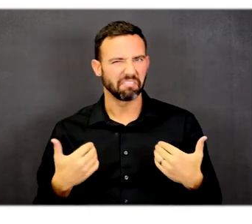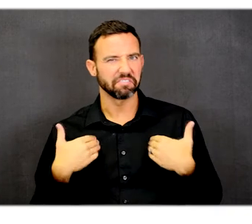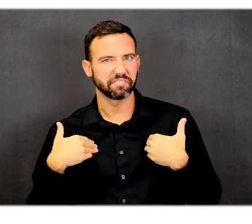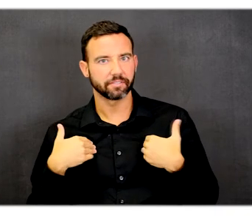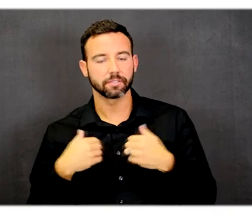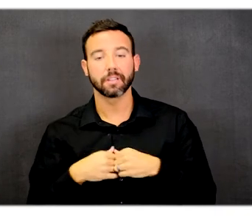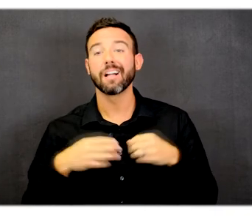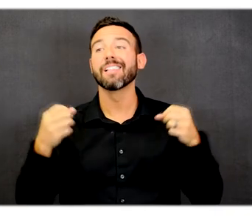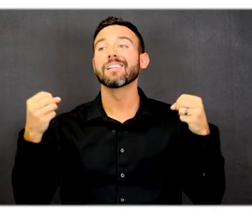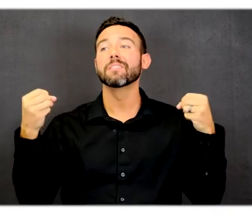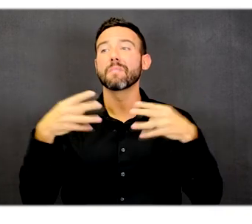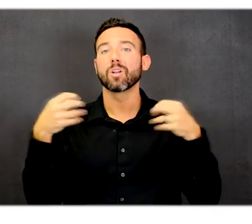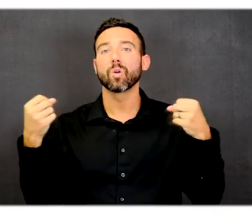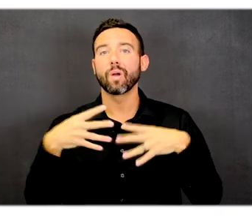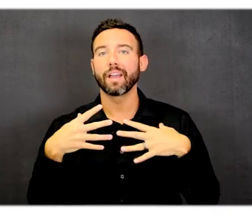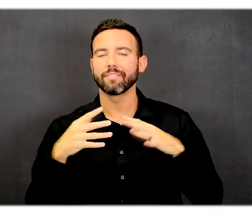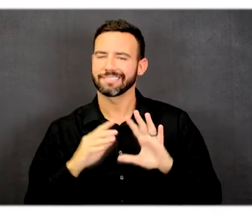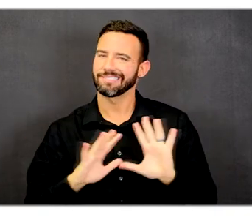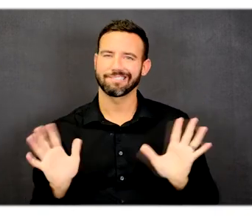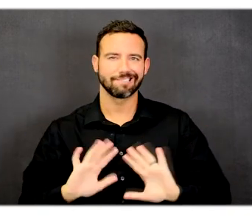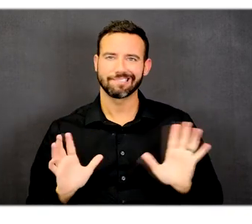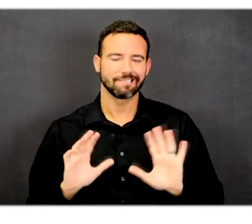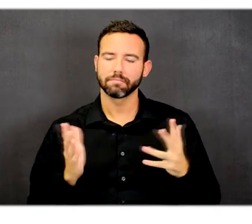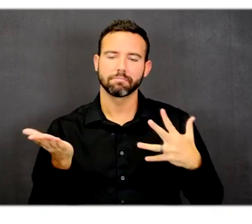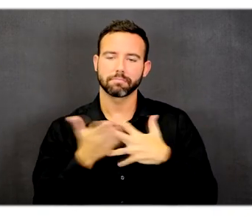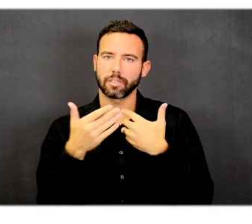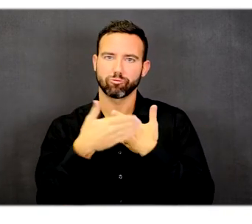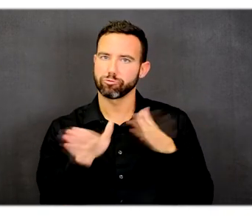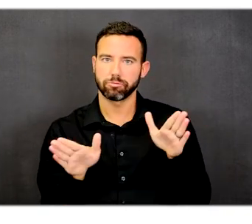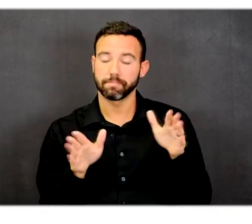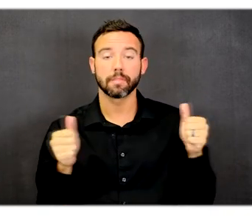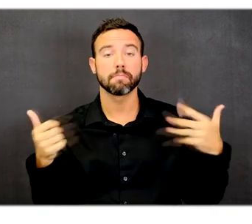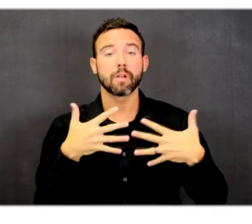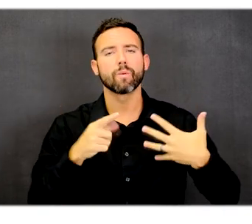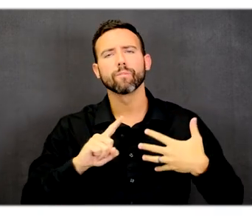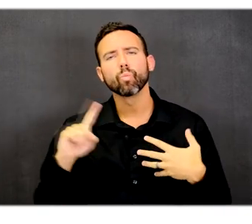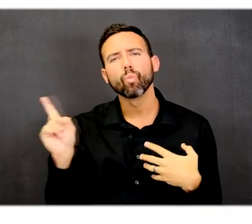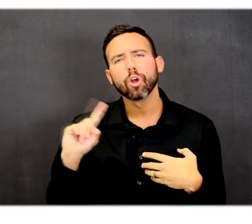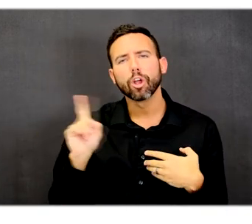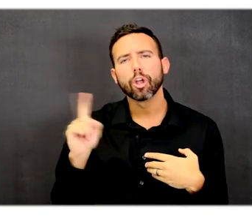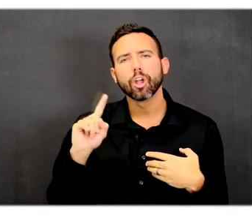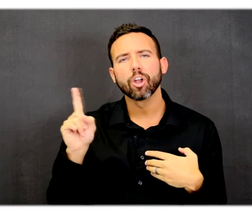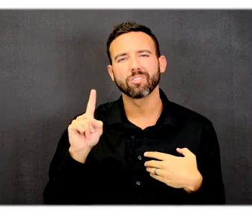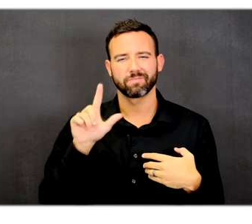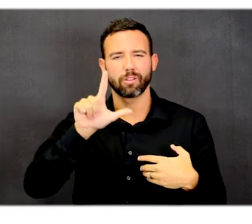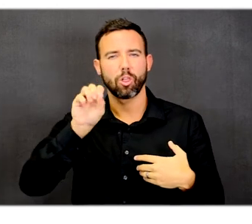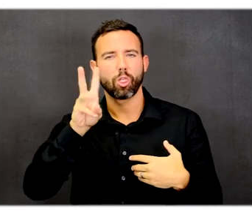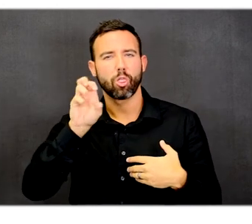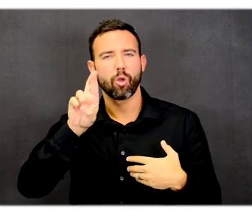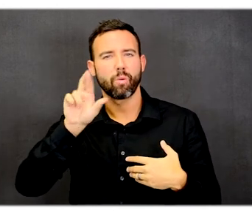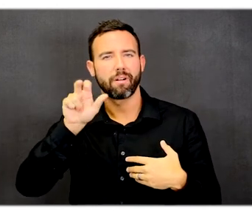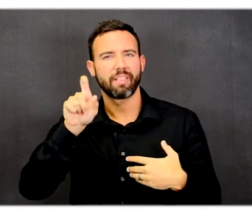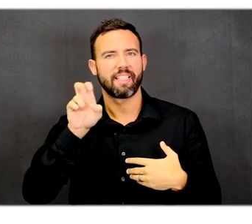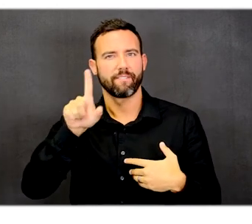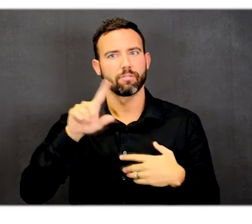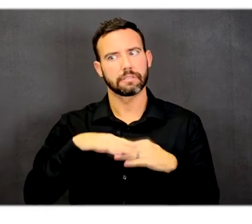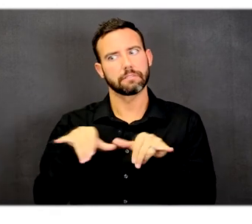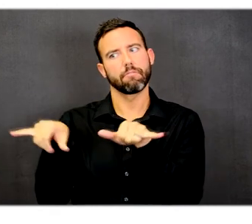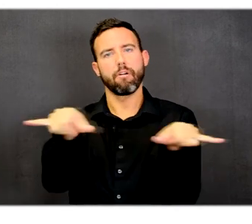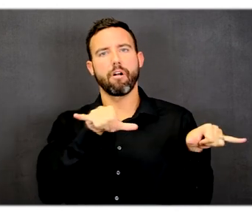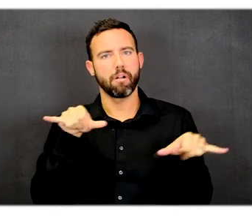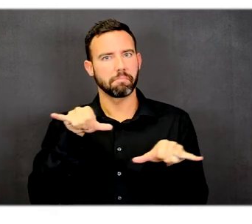Microwaves will not be located in the break rooms. Instead, they will be located on the lower level in a centralized location,